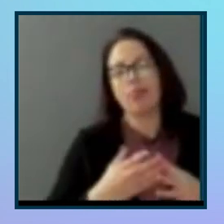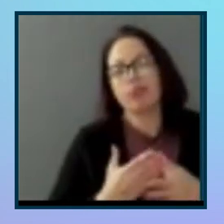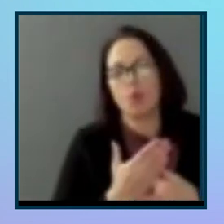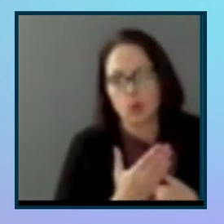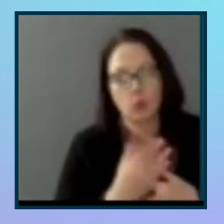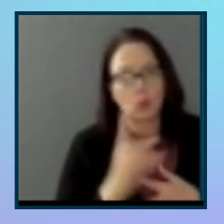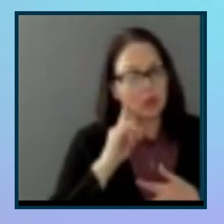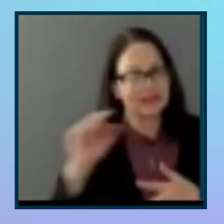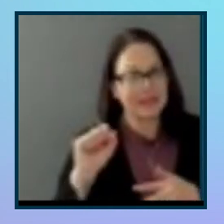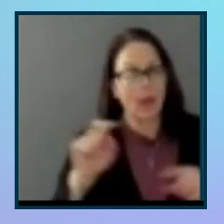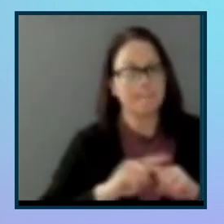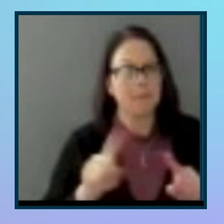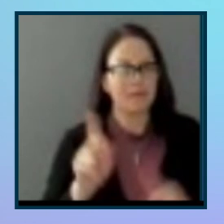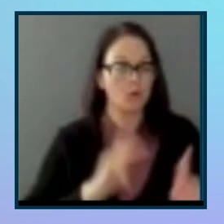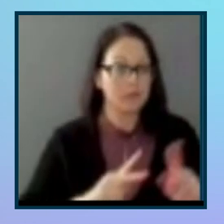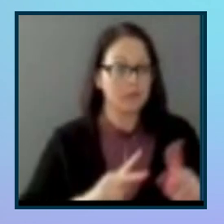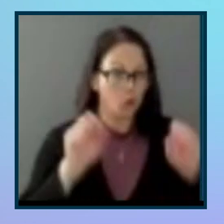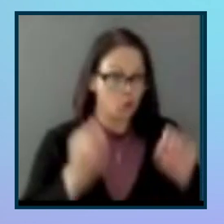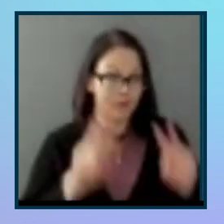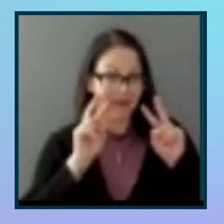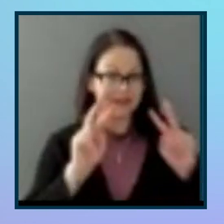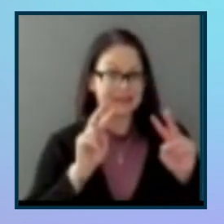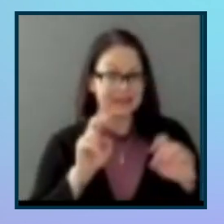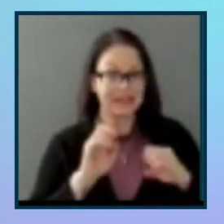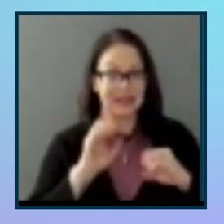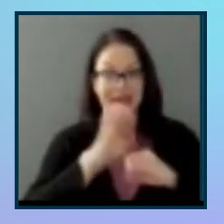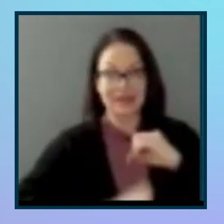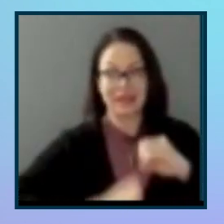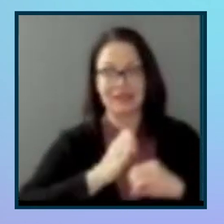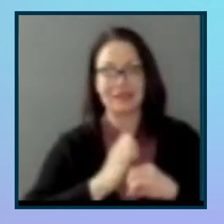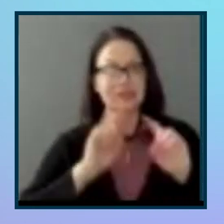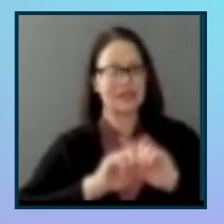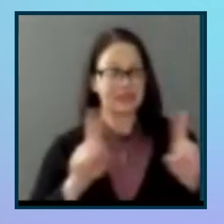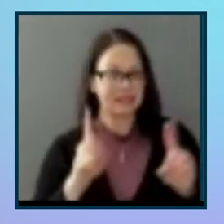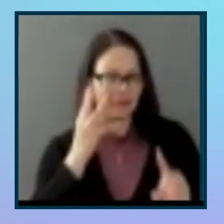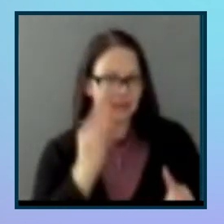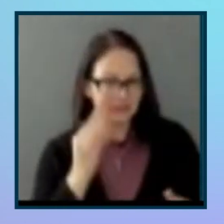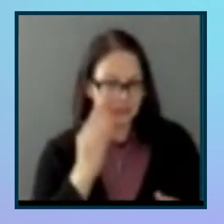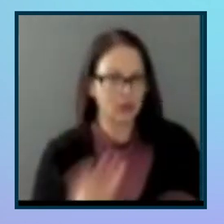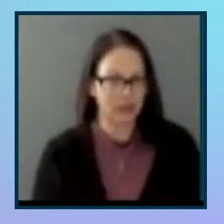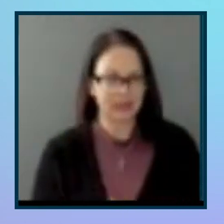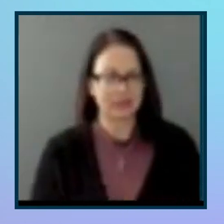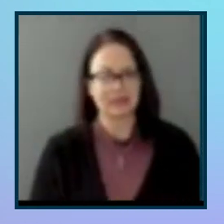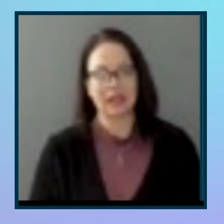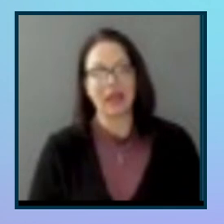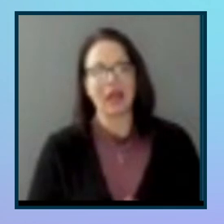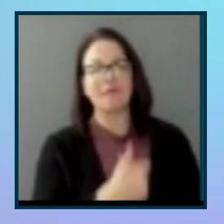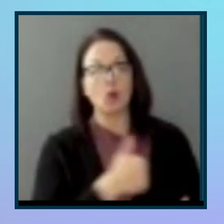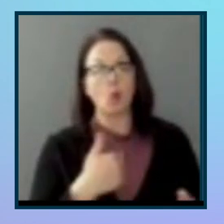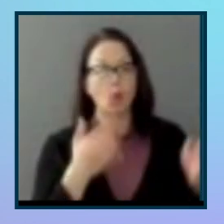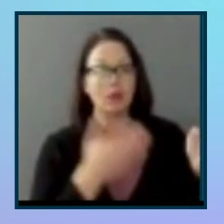actually see an eclipse, um, it's a, it's a little bit of a different experience. And for what we, we plan to have,